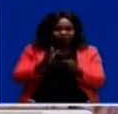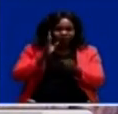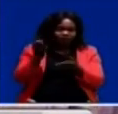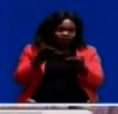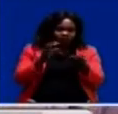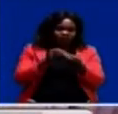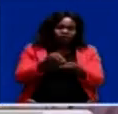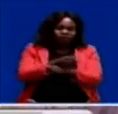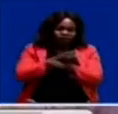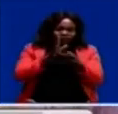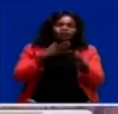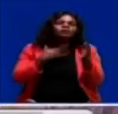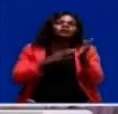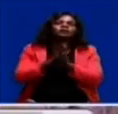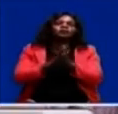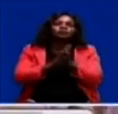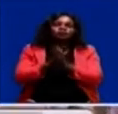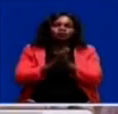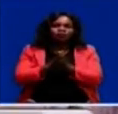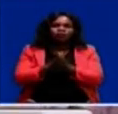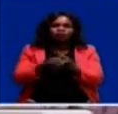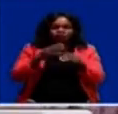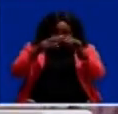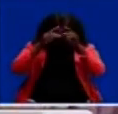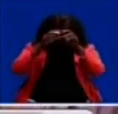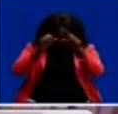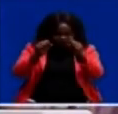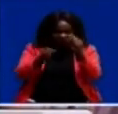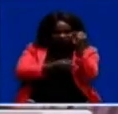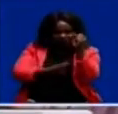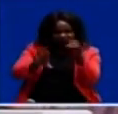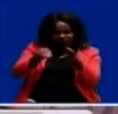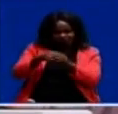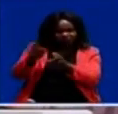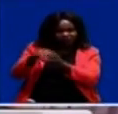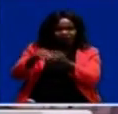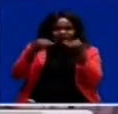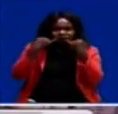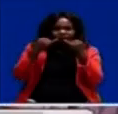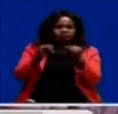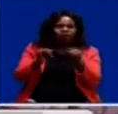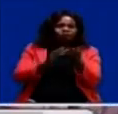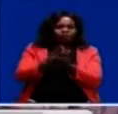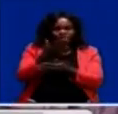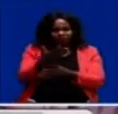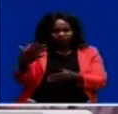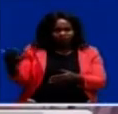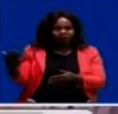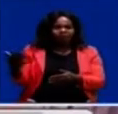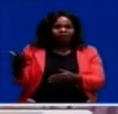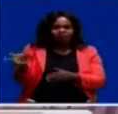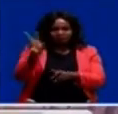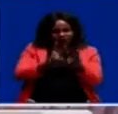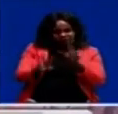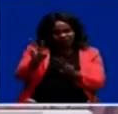abroad. So the president's trips, the president's foreign engagements are informed by things like this. That visit, among